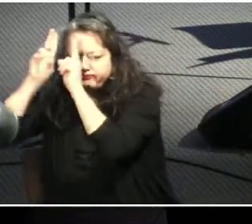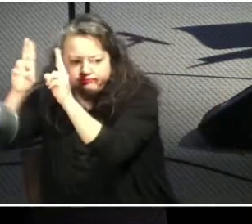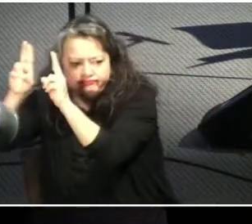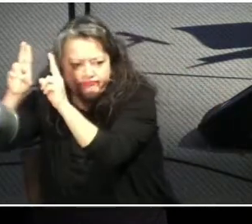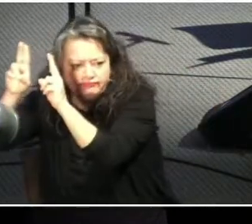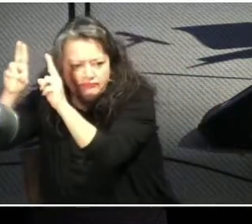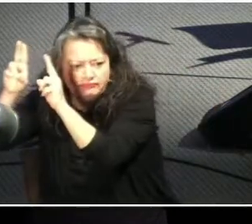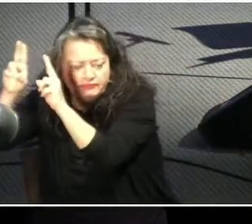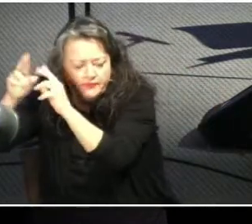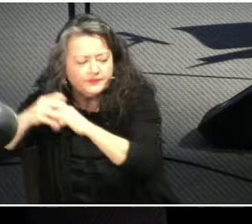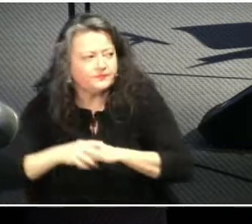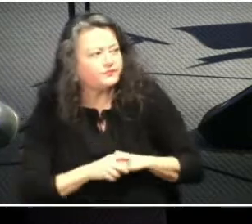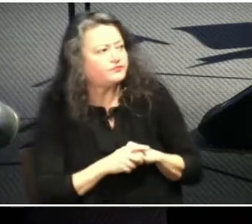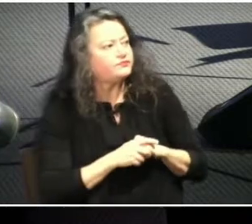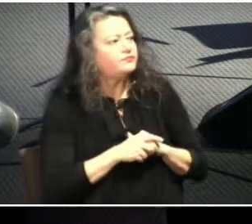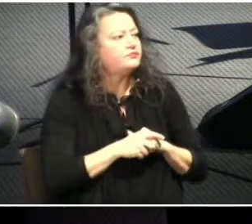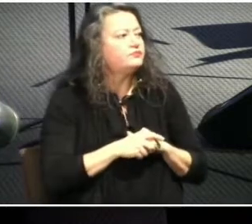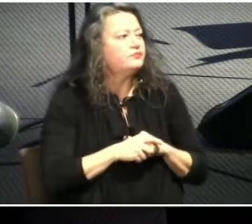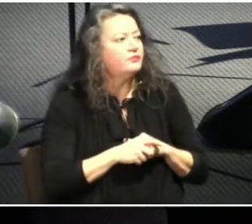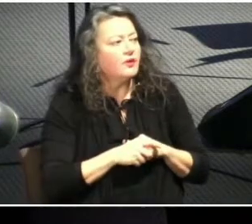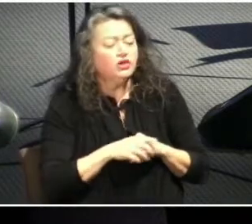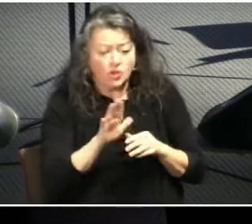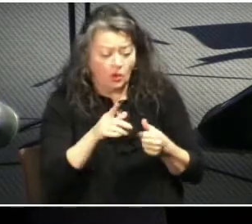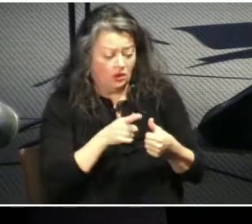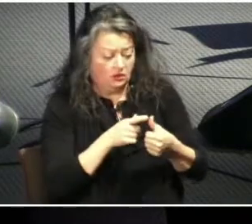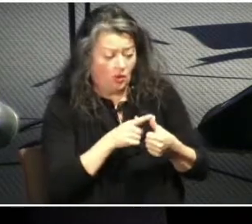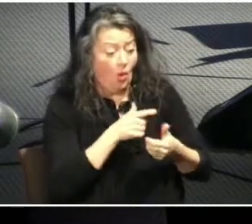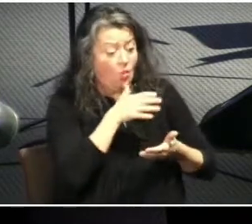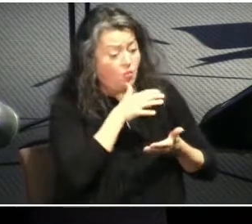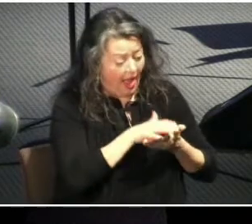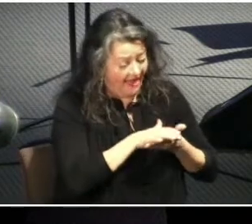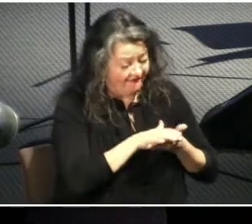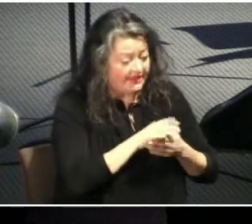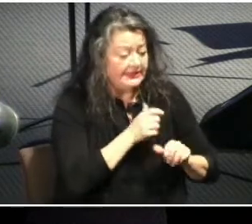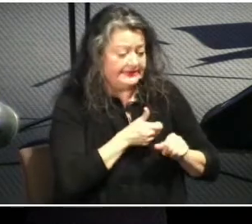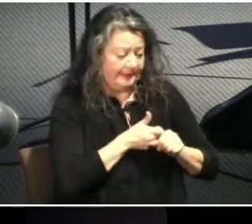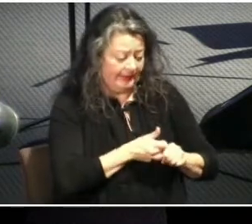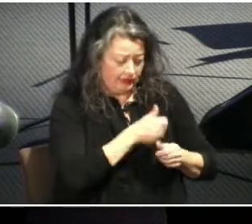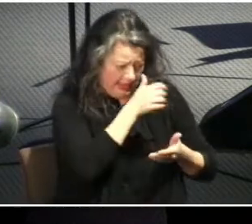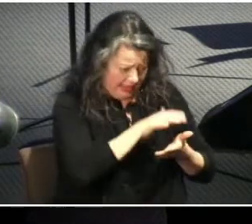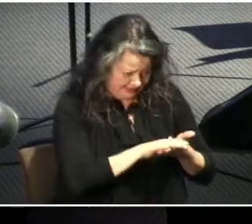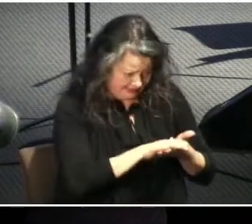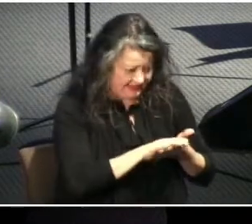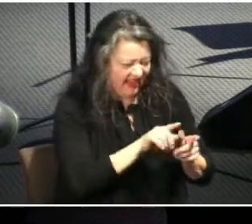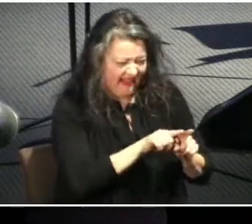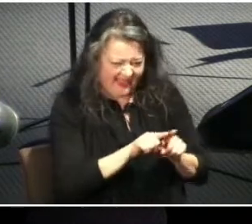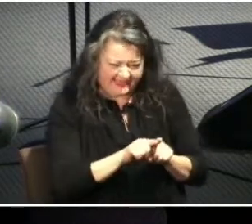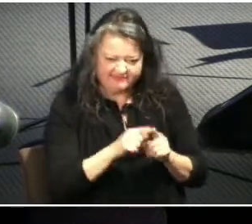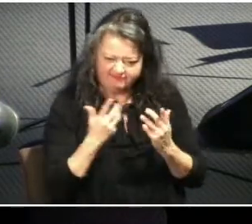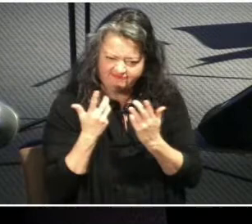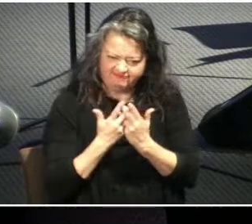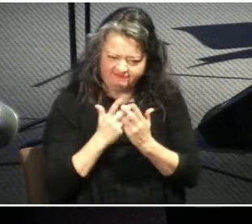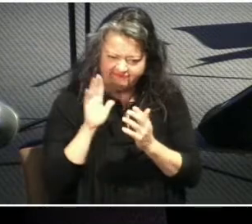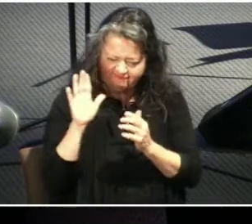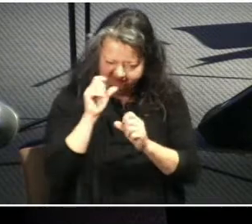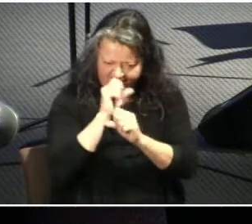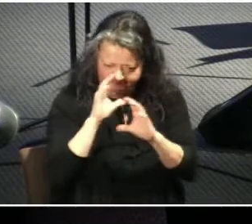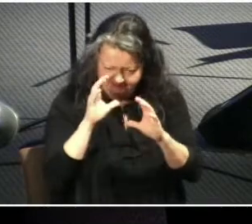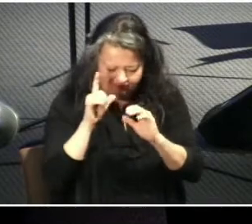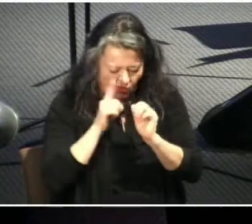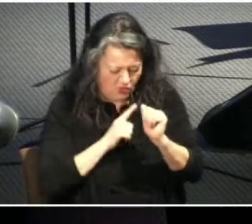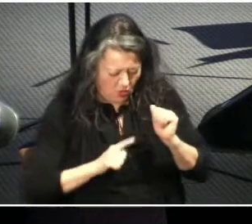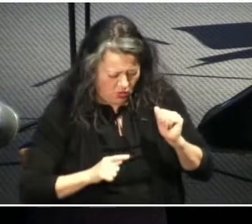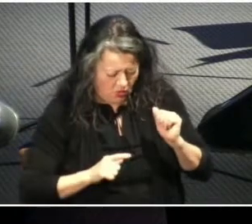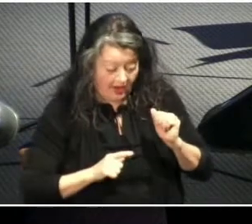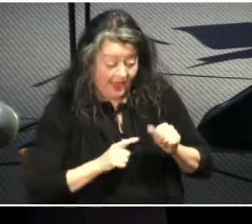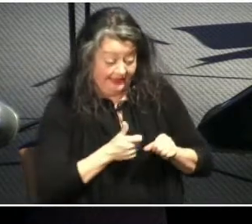commands. First of all, wives submit to your husbands as is fitting in the Lord in verse 18. The word submit refers to a